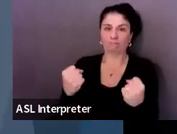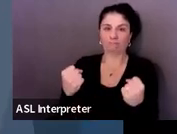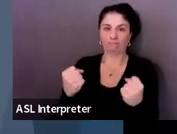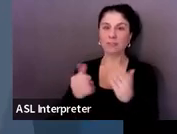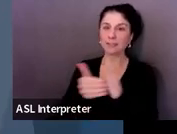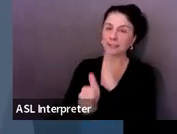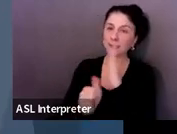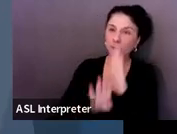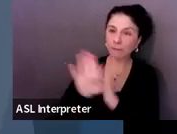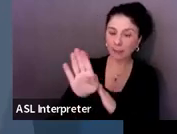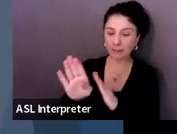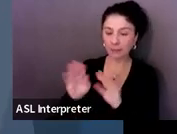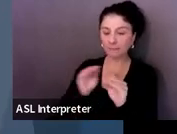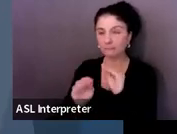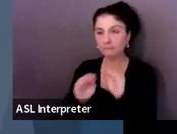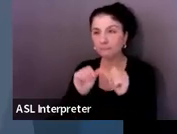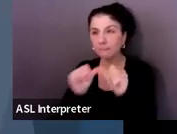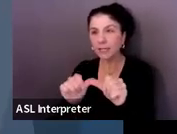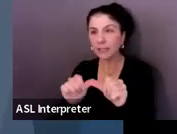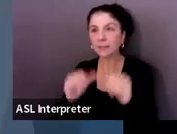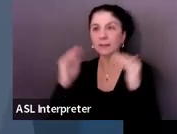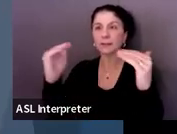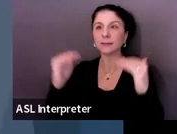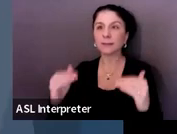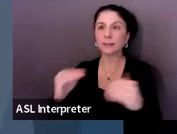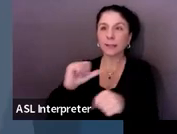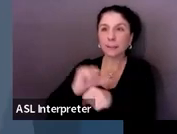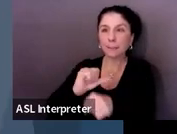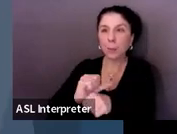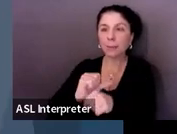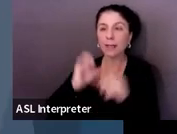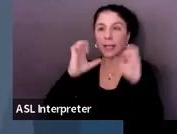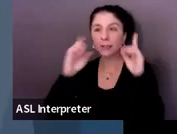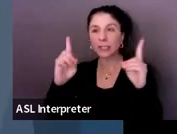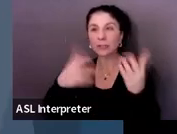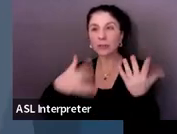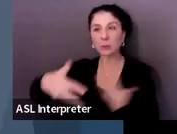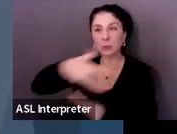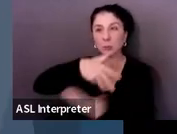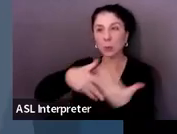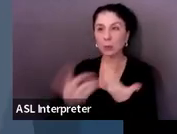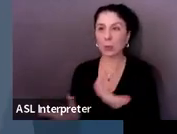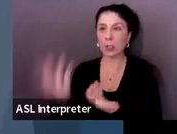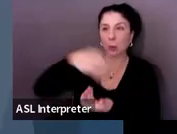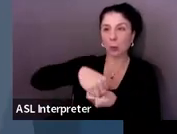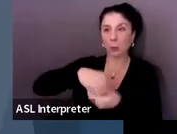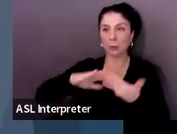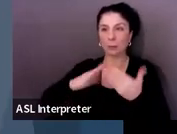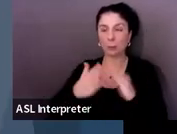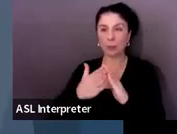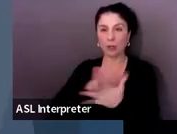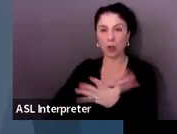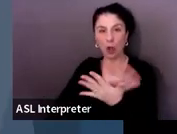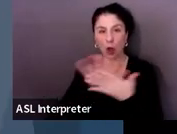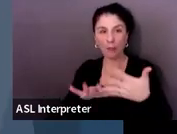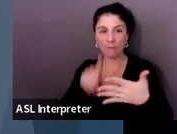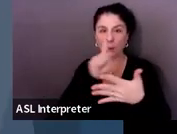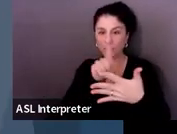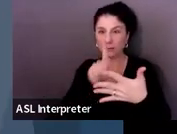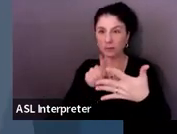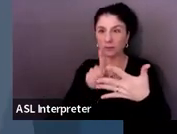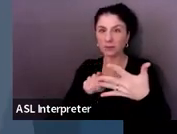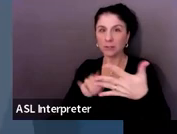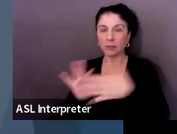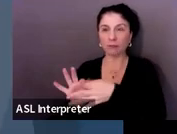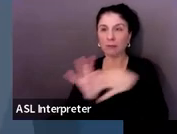maintenance, employment, educational, social, community inclusion activities. All of these pieces should link